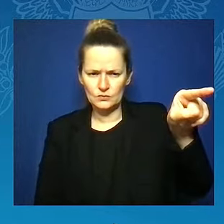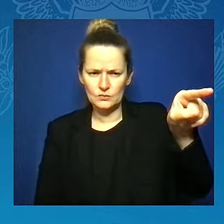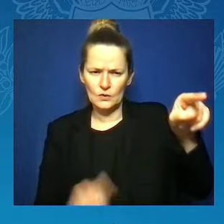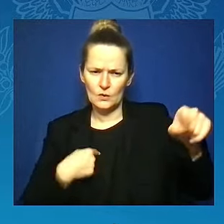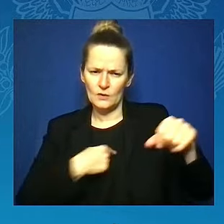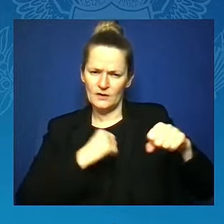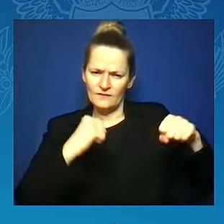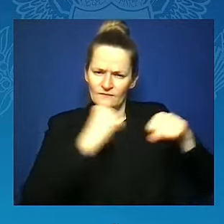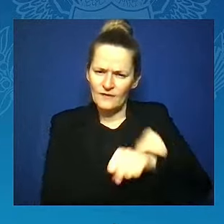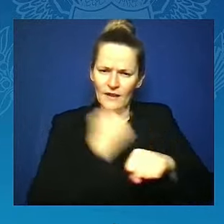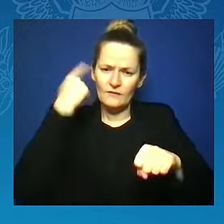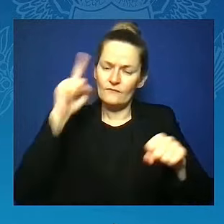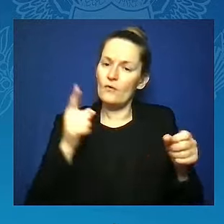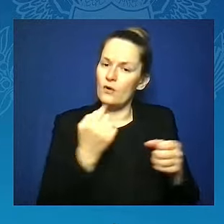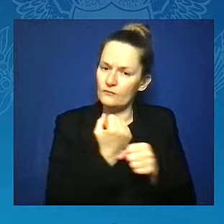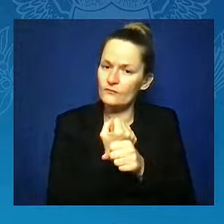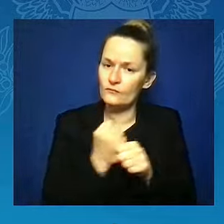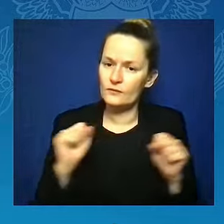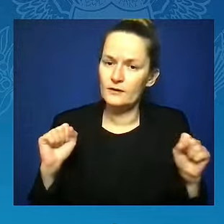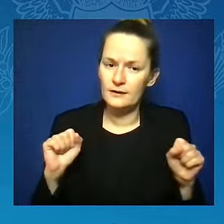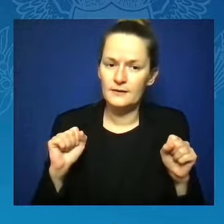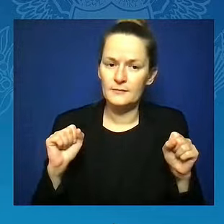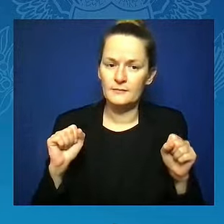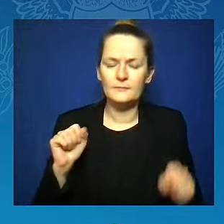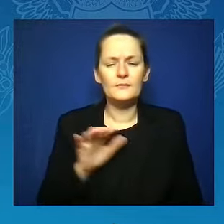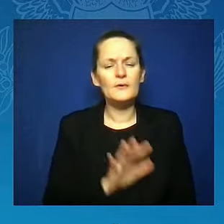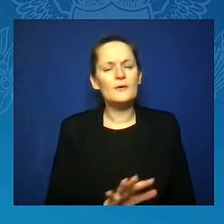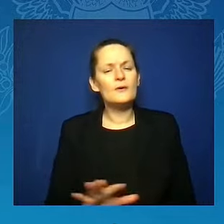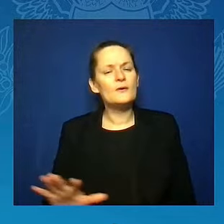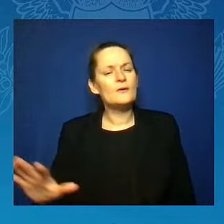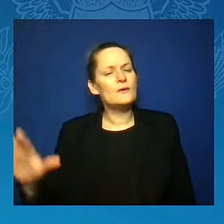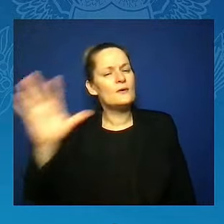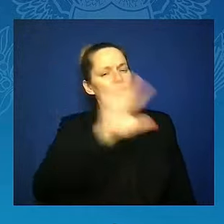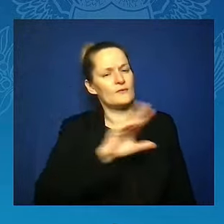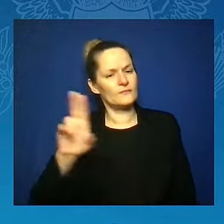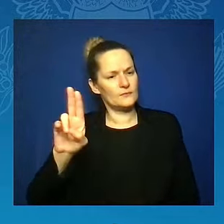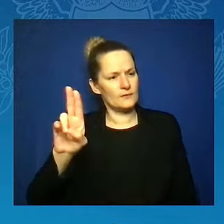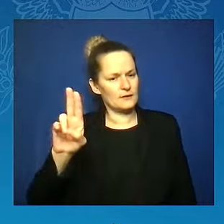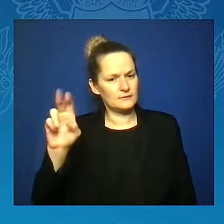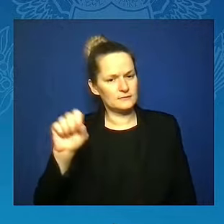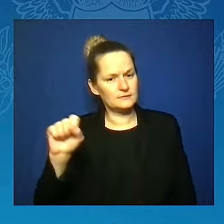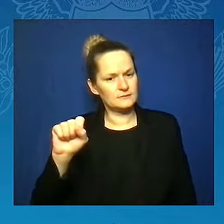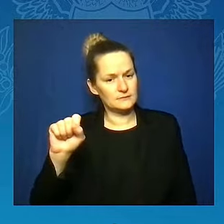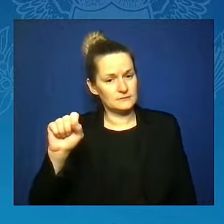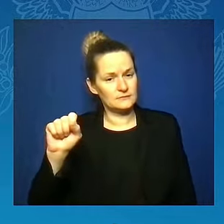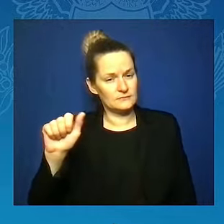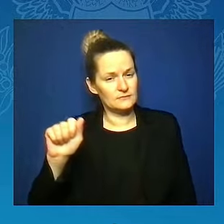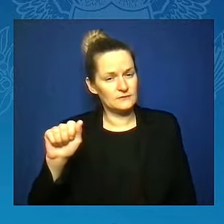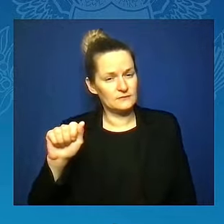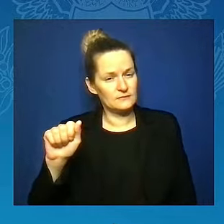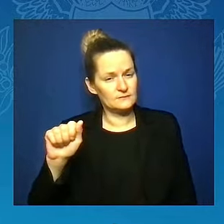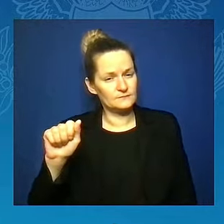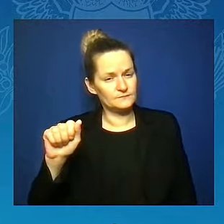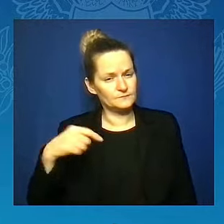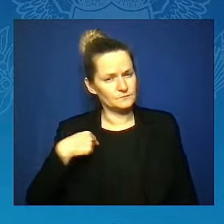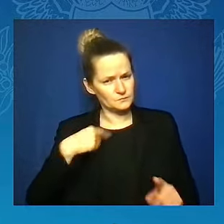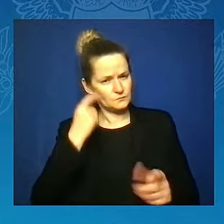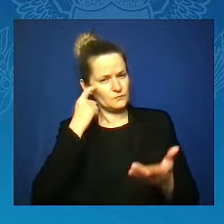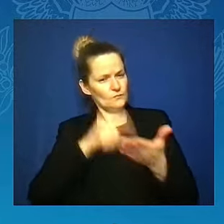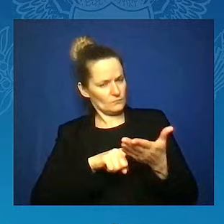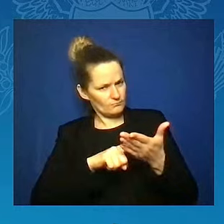Across our nation, we are witnessing a full-on assault on hard-fought, hard-won